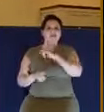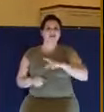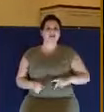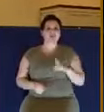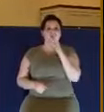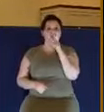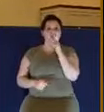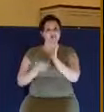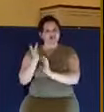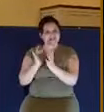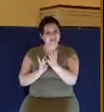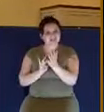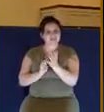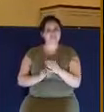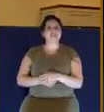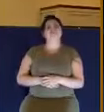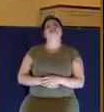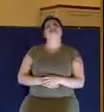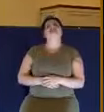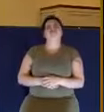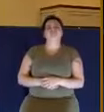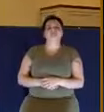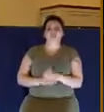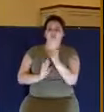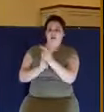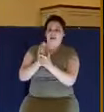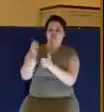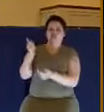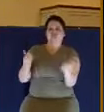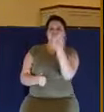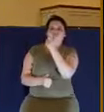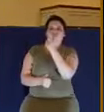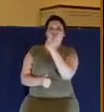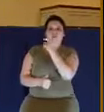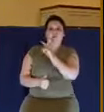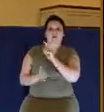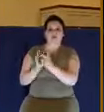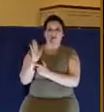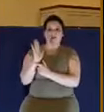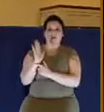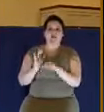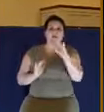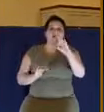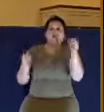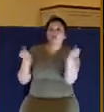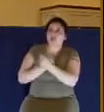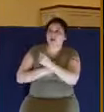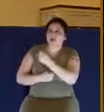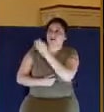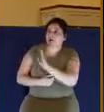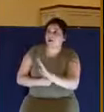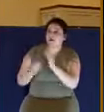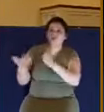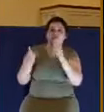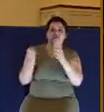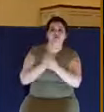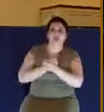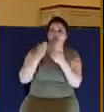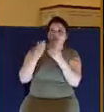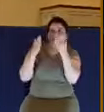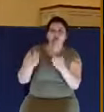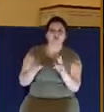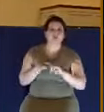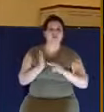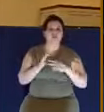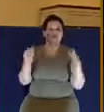And also because it's the supreme law. Well, if you love God and you love your neighbor as yourself, you fulfilled all the law because that's what